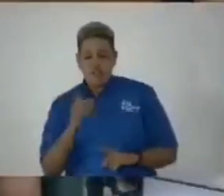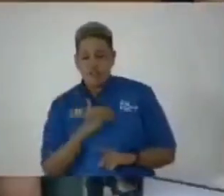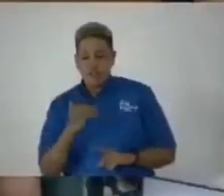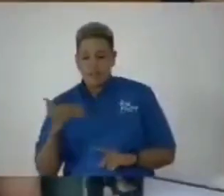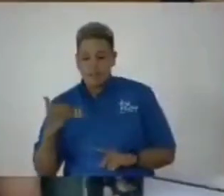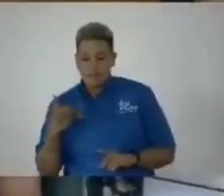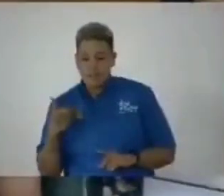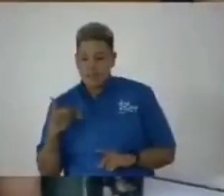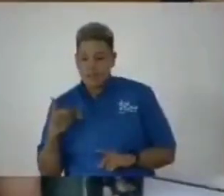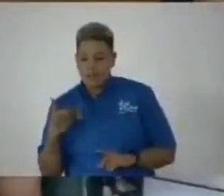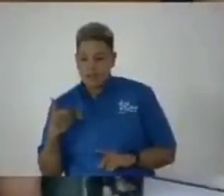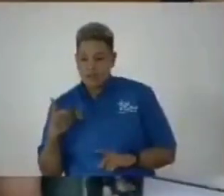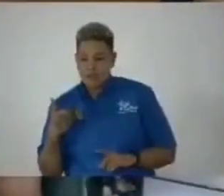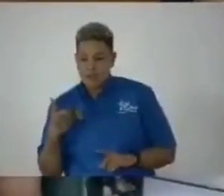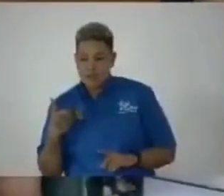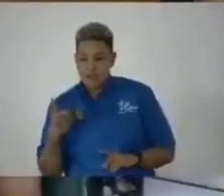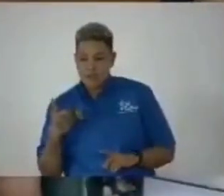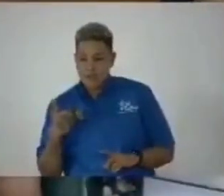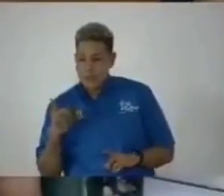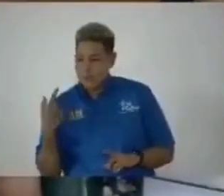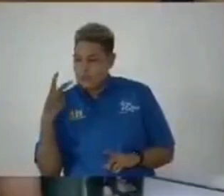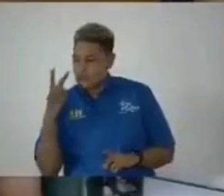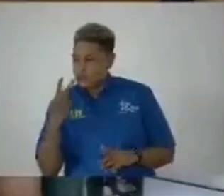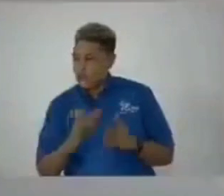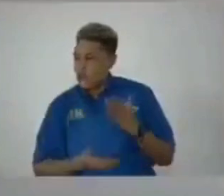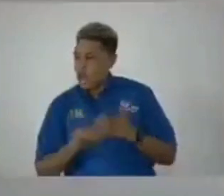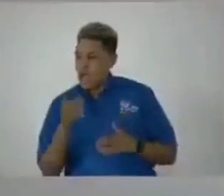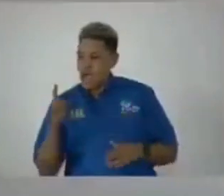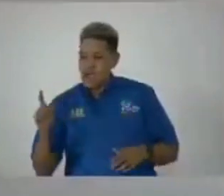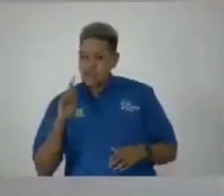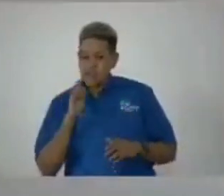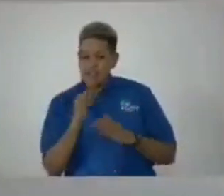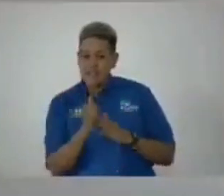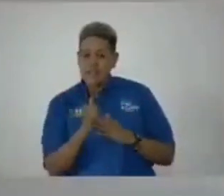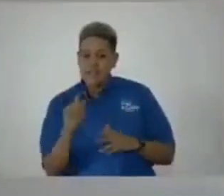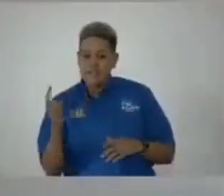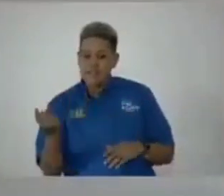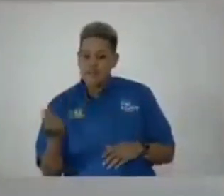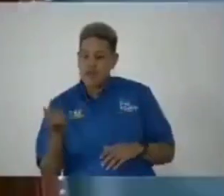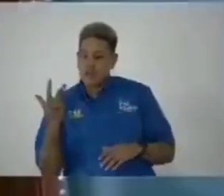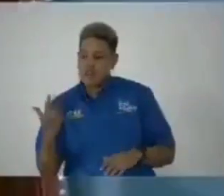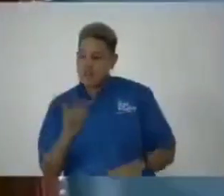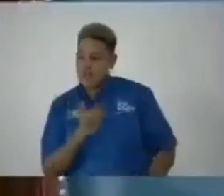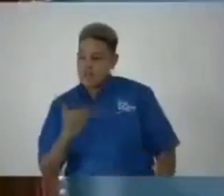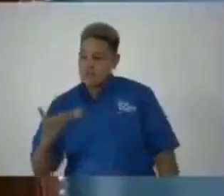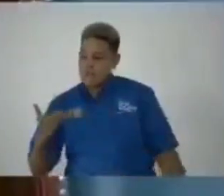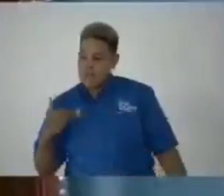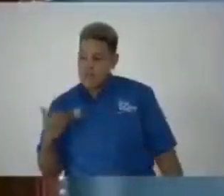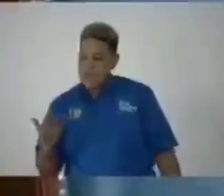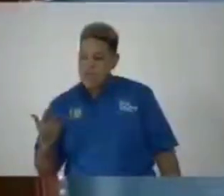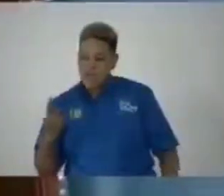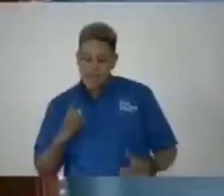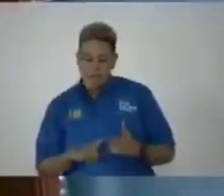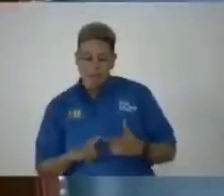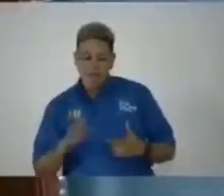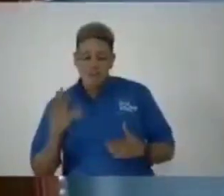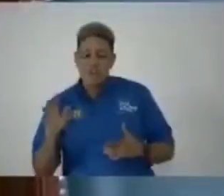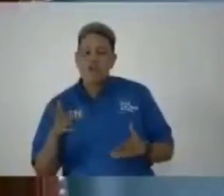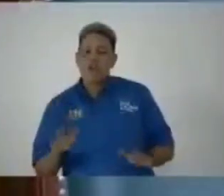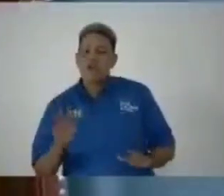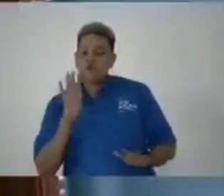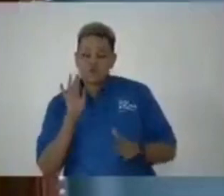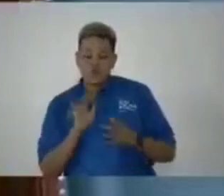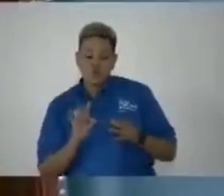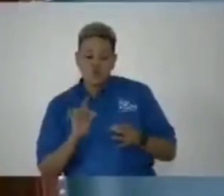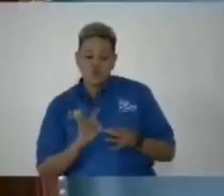and i see two hands i was giving the leader first three members and you're allowed to